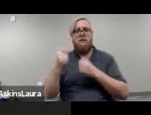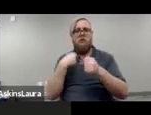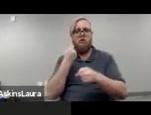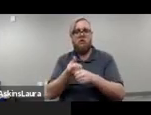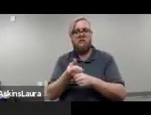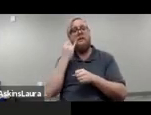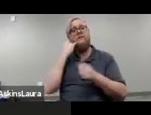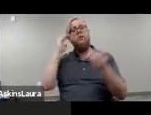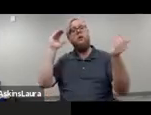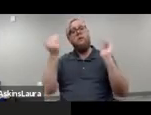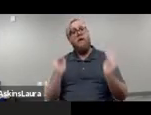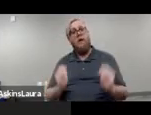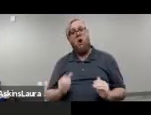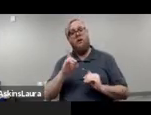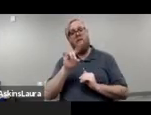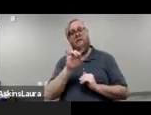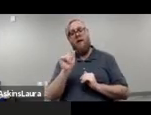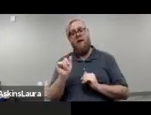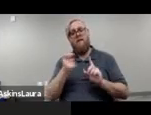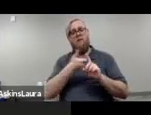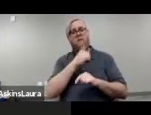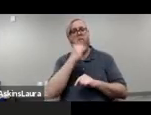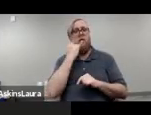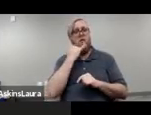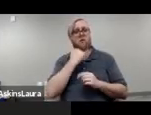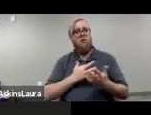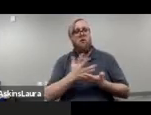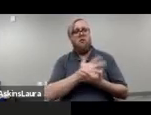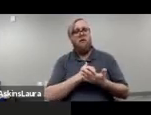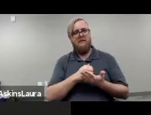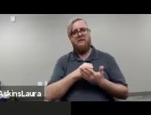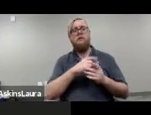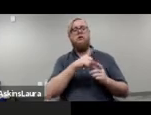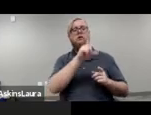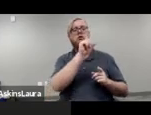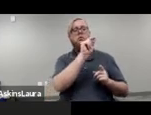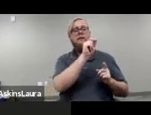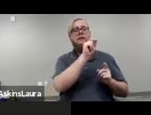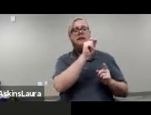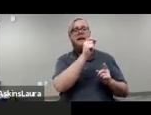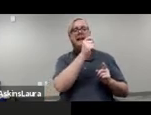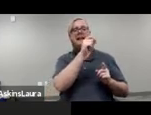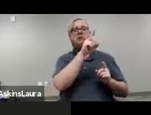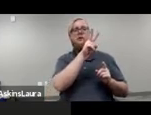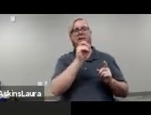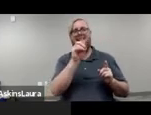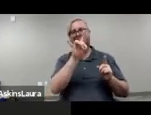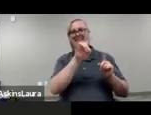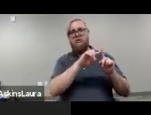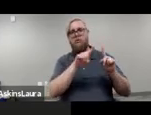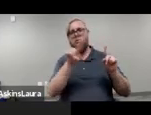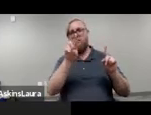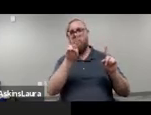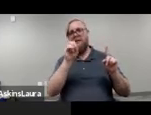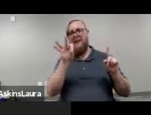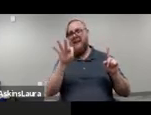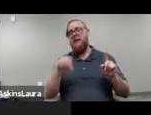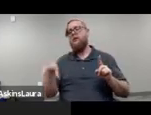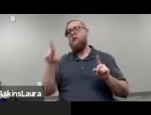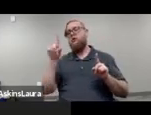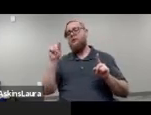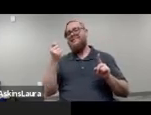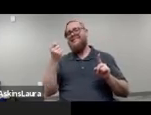SAMHSA's data, um, for California collected in fiscal years, uh, 2008-2009 and 2016